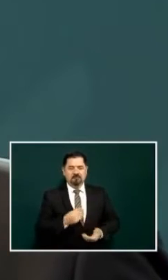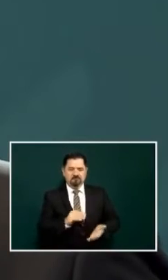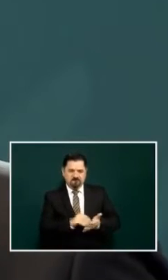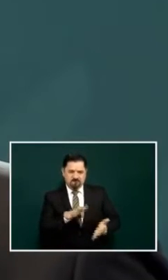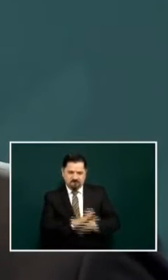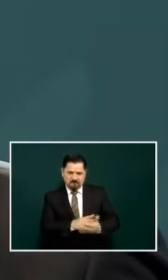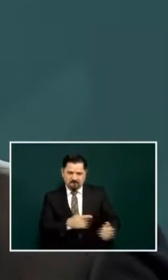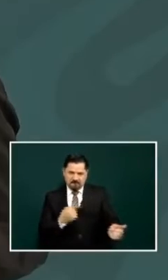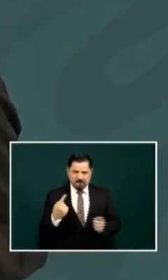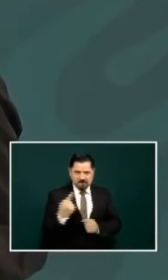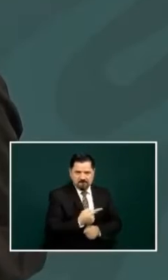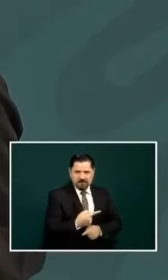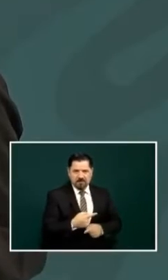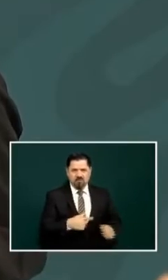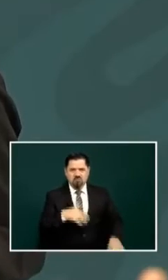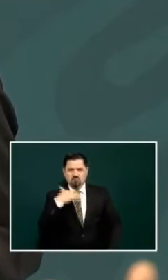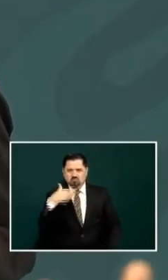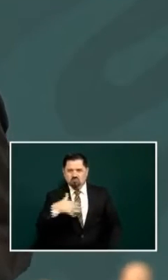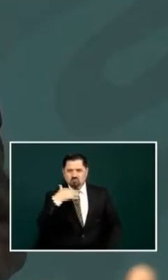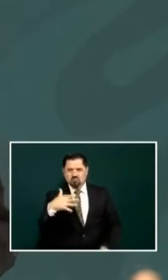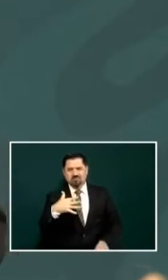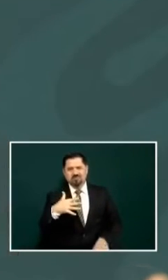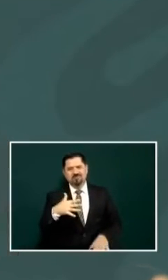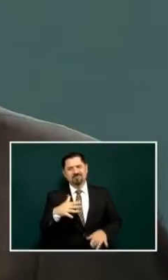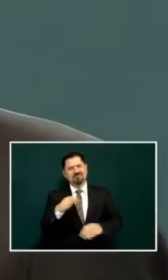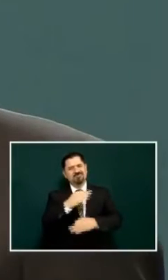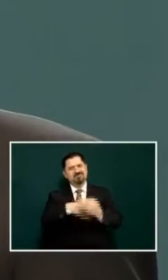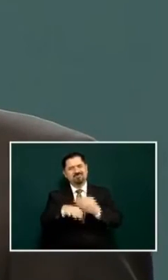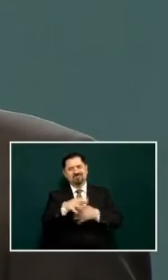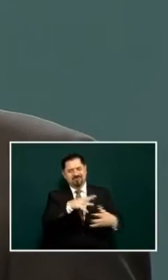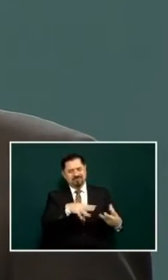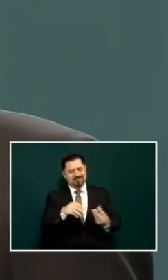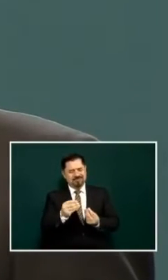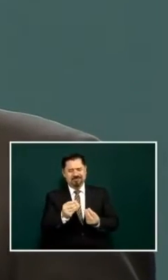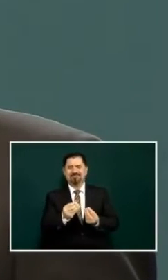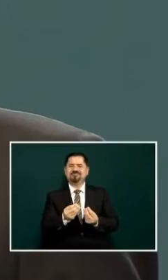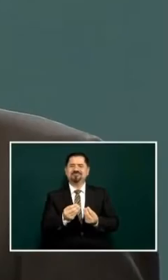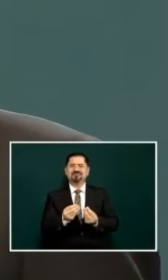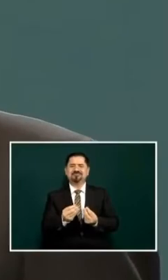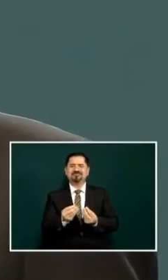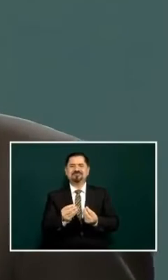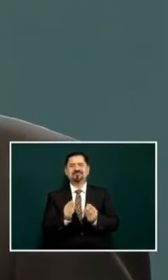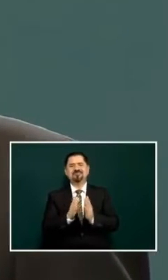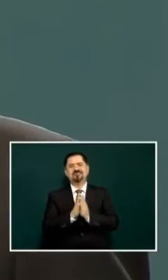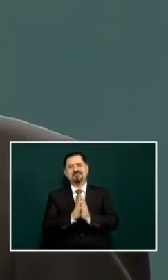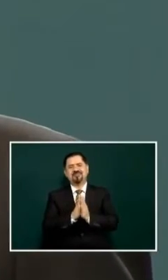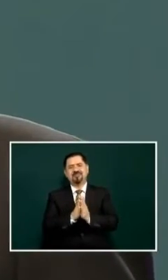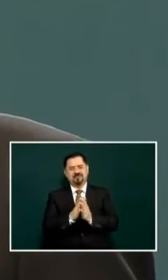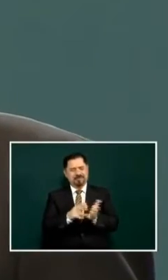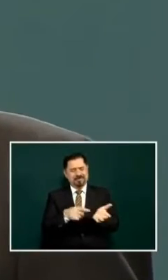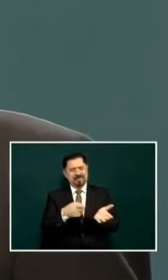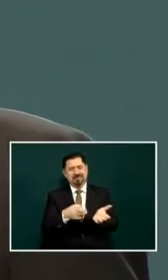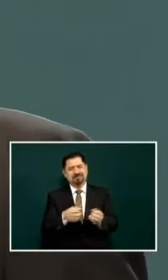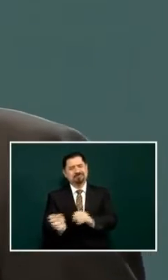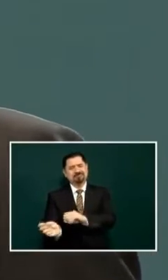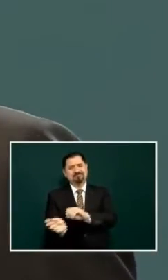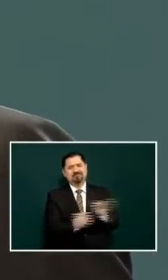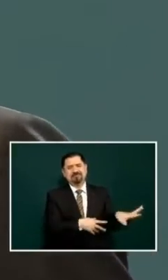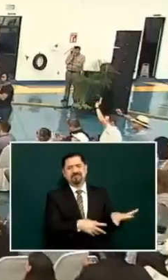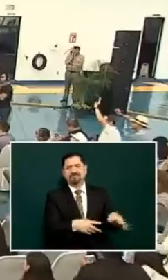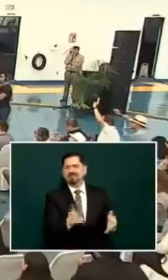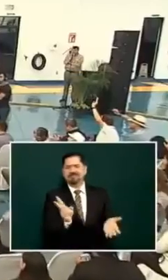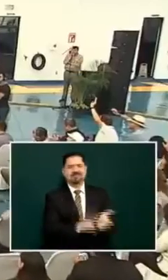threatening corruption all of that it is not valid anymore